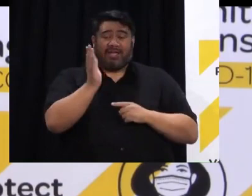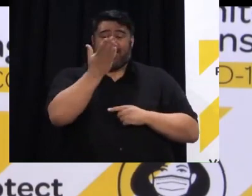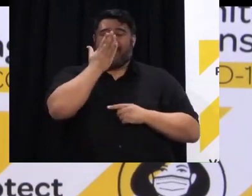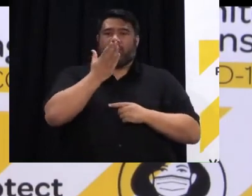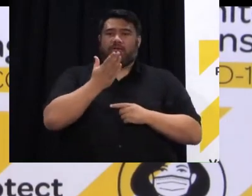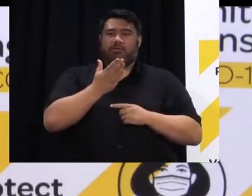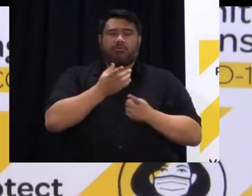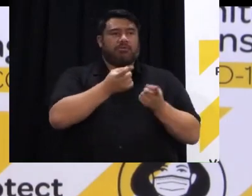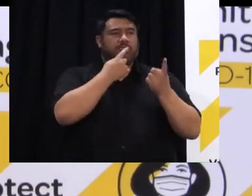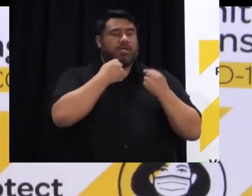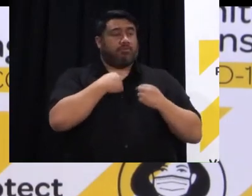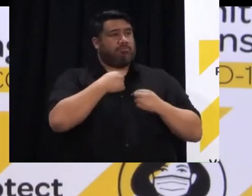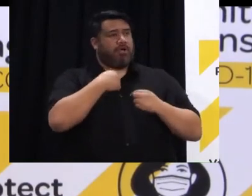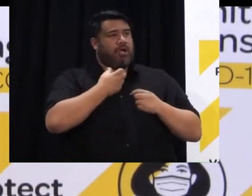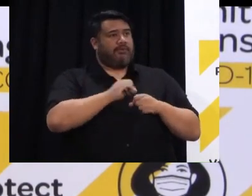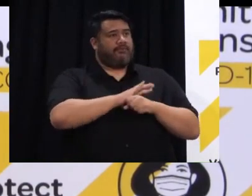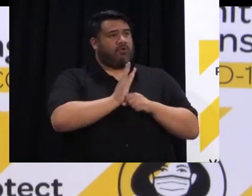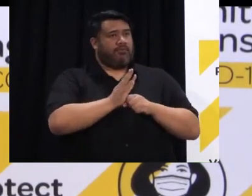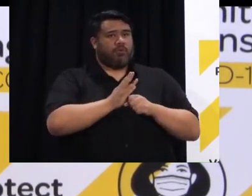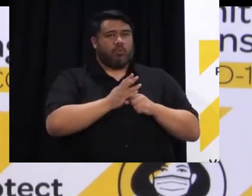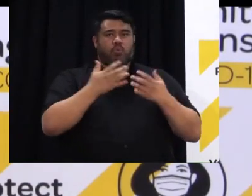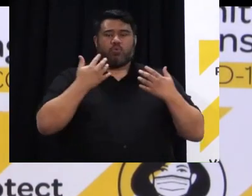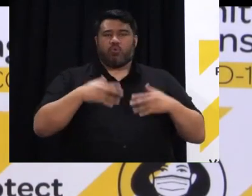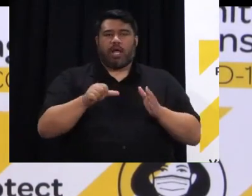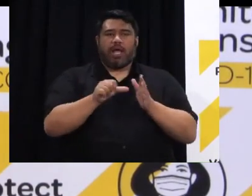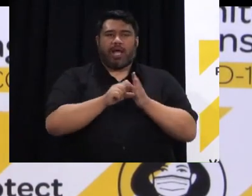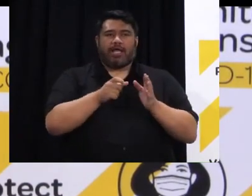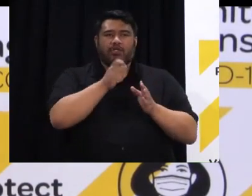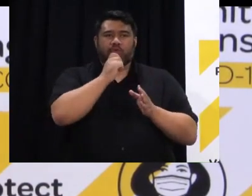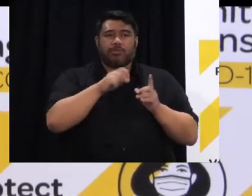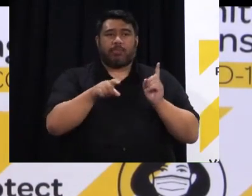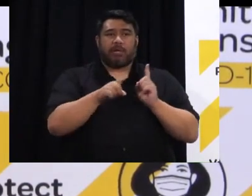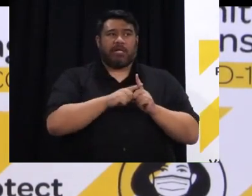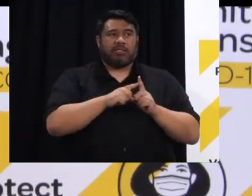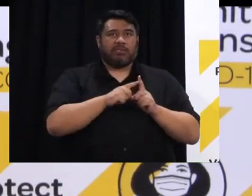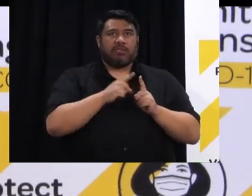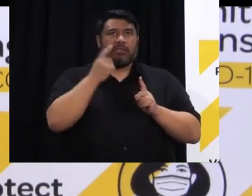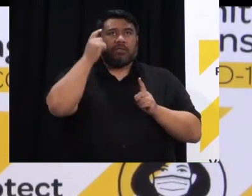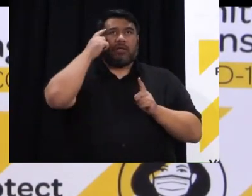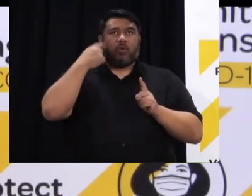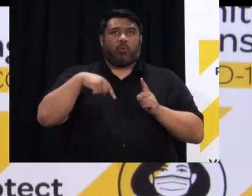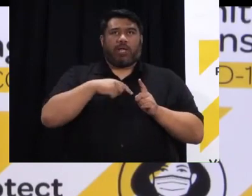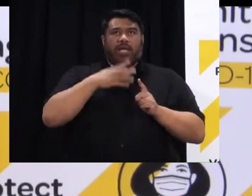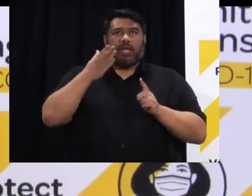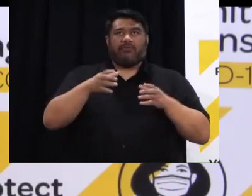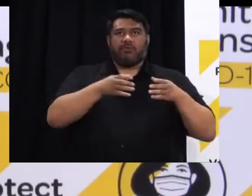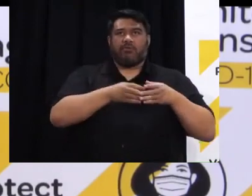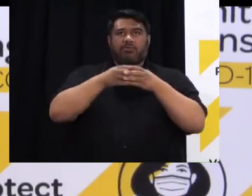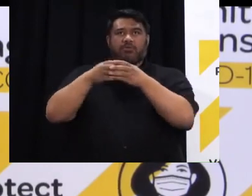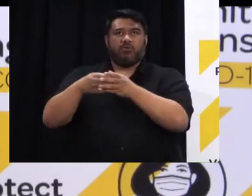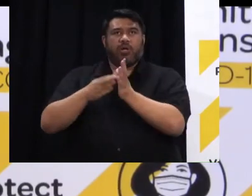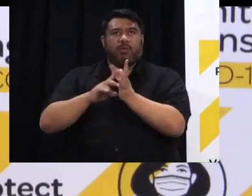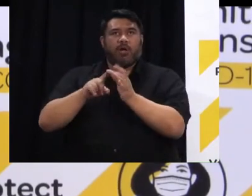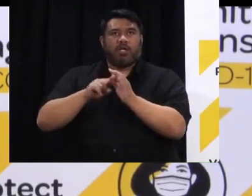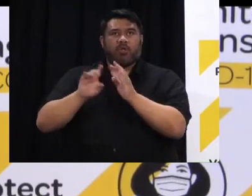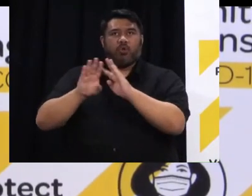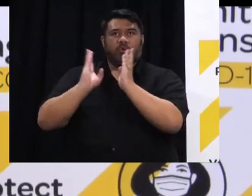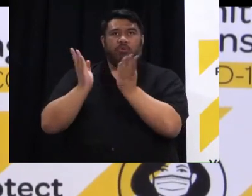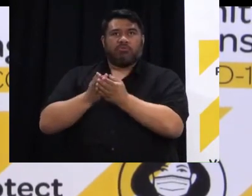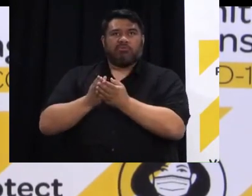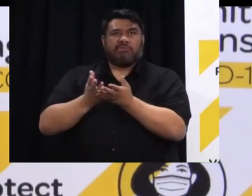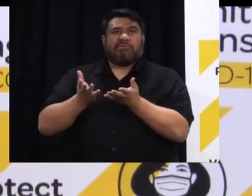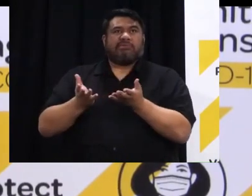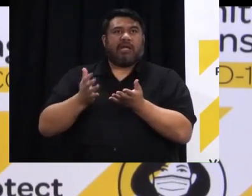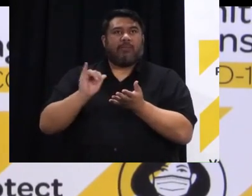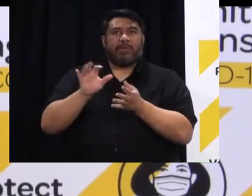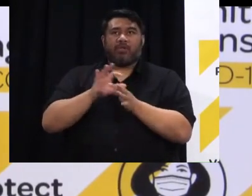COVID to also then know that you're going to have to go into a managed facility and that we may